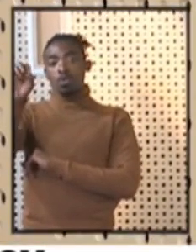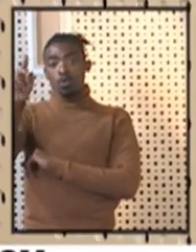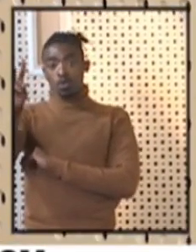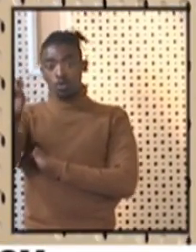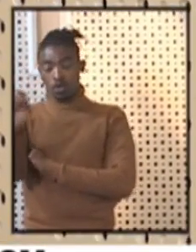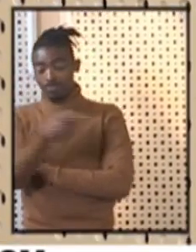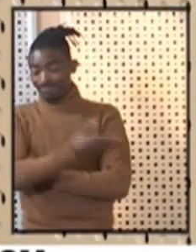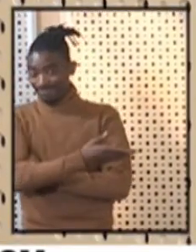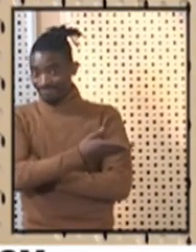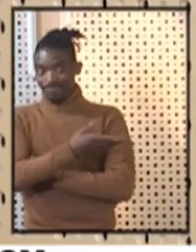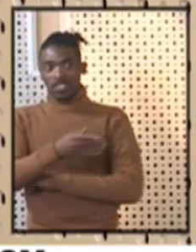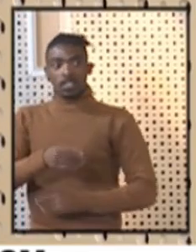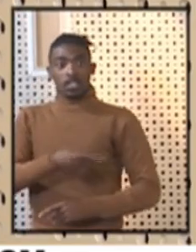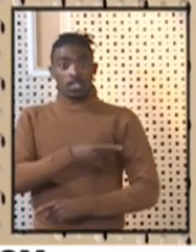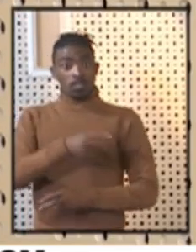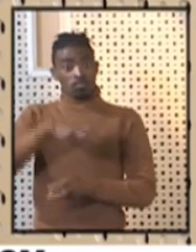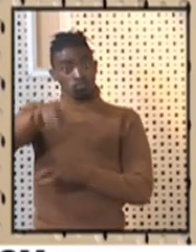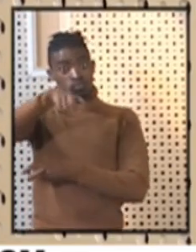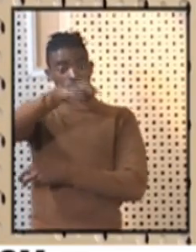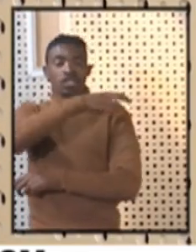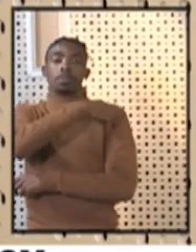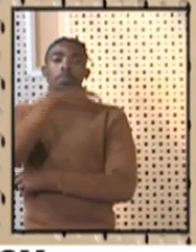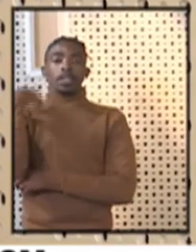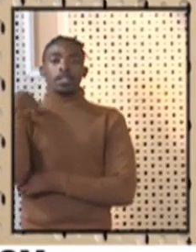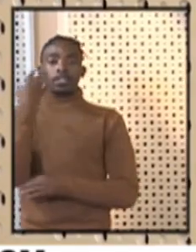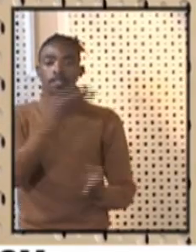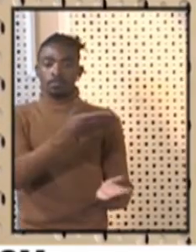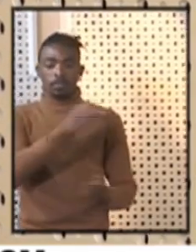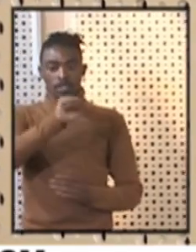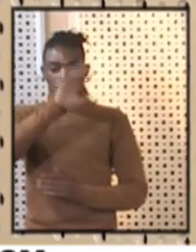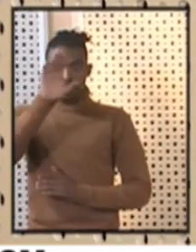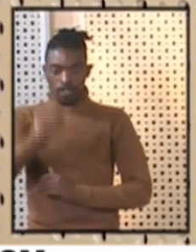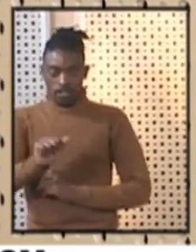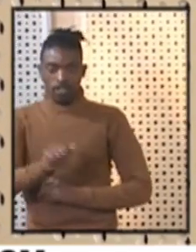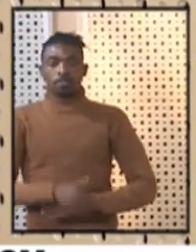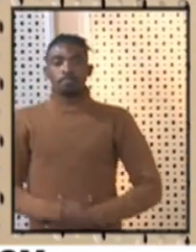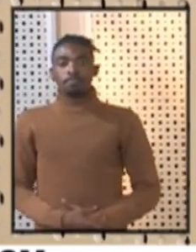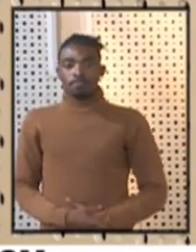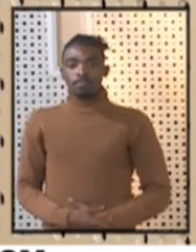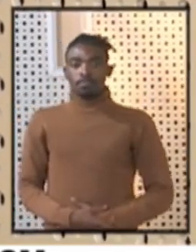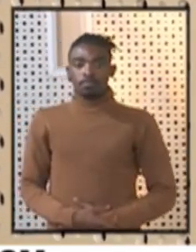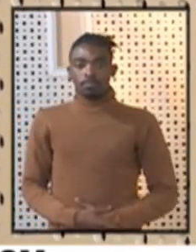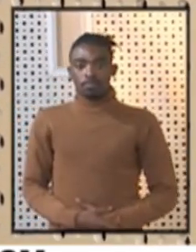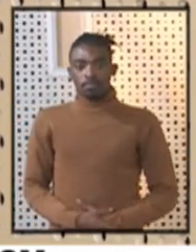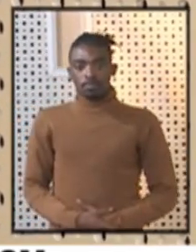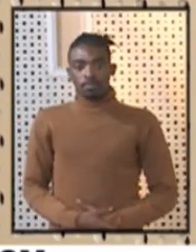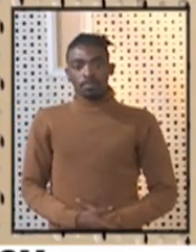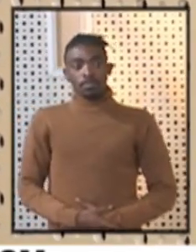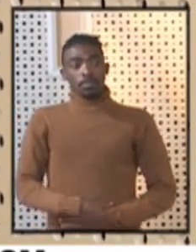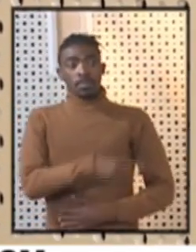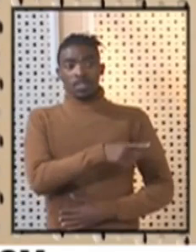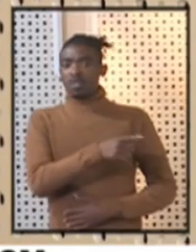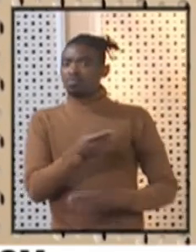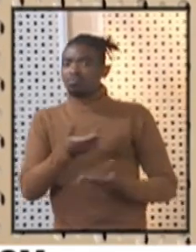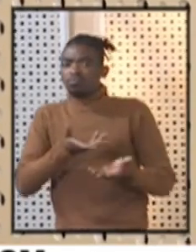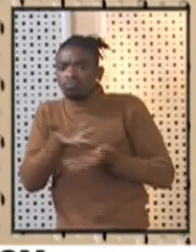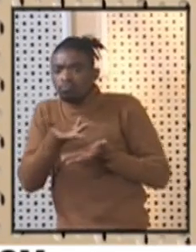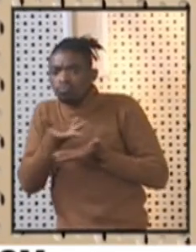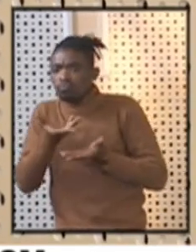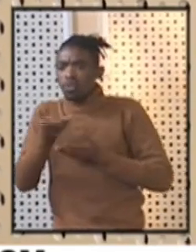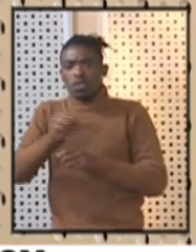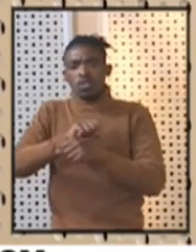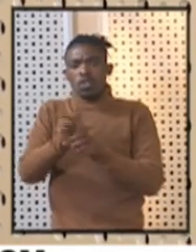our Minister of Tourism in the Republic of South Africa. She was relating the activities under COVID